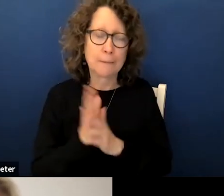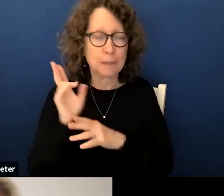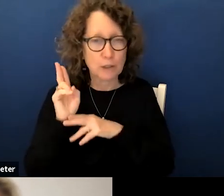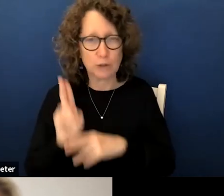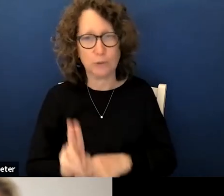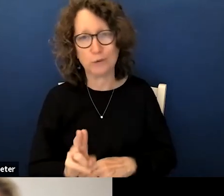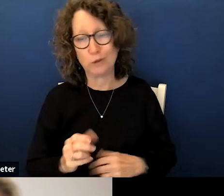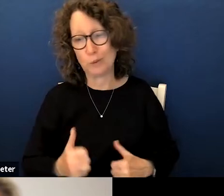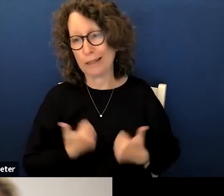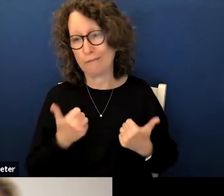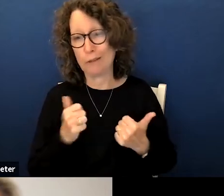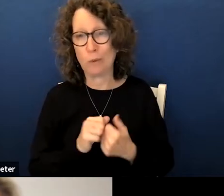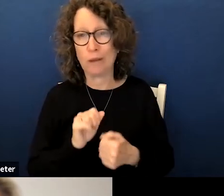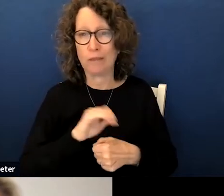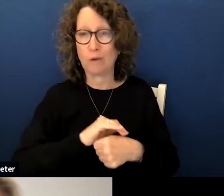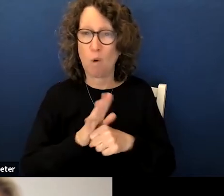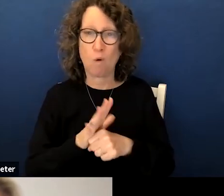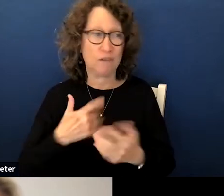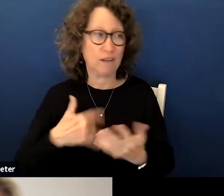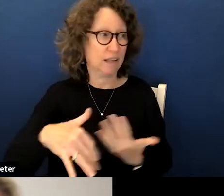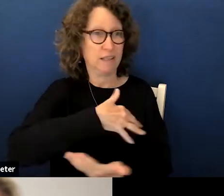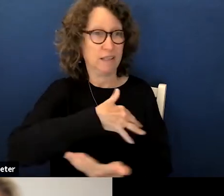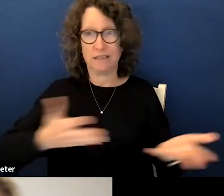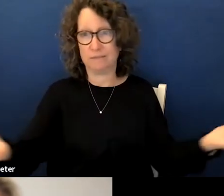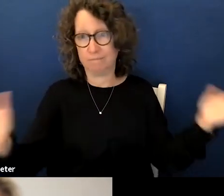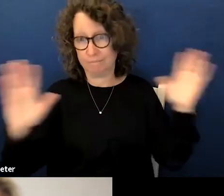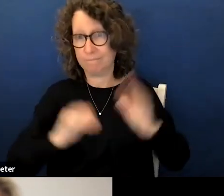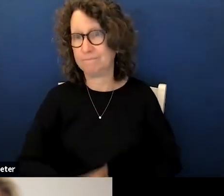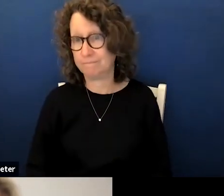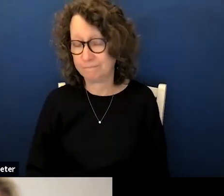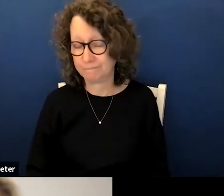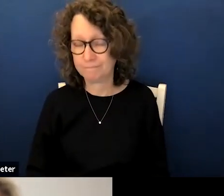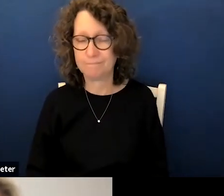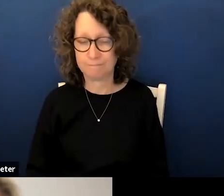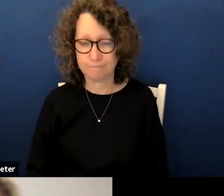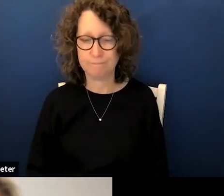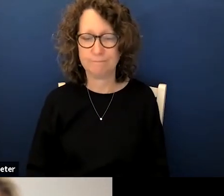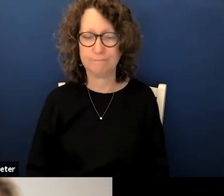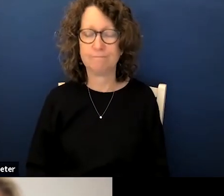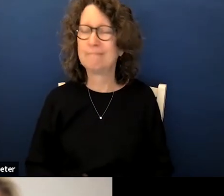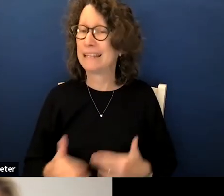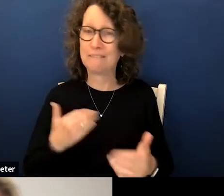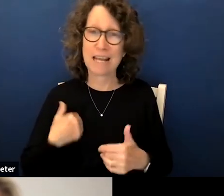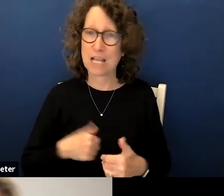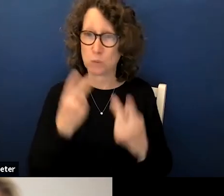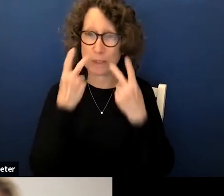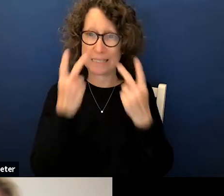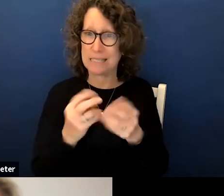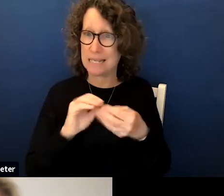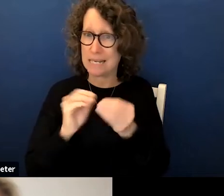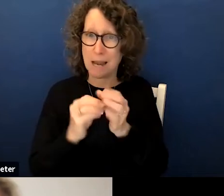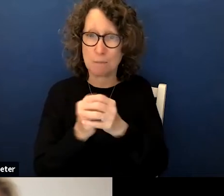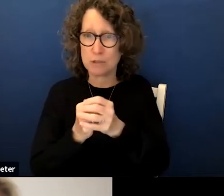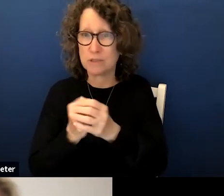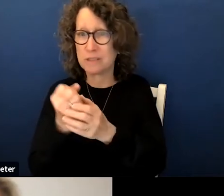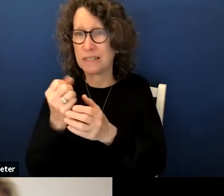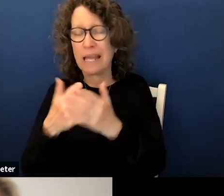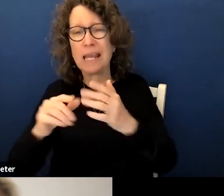used to living with COVID um even as we see surging numbers in some